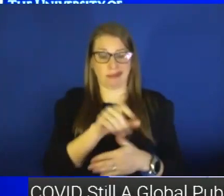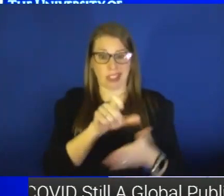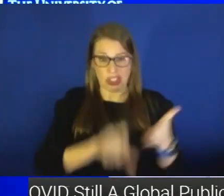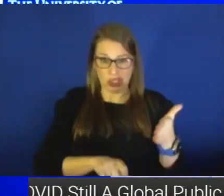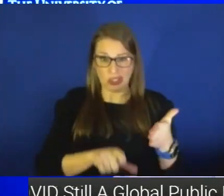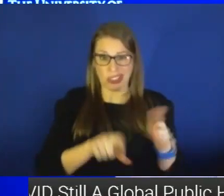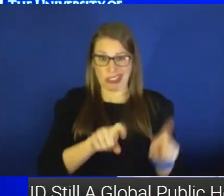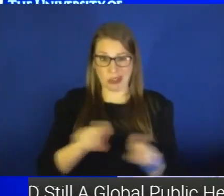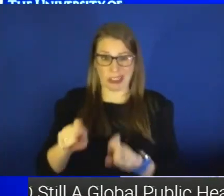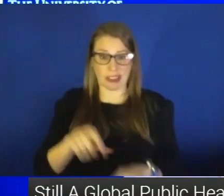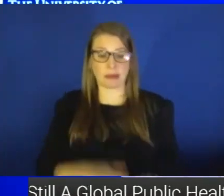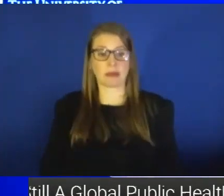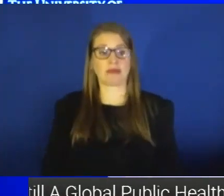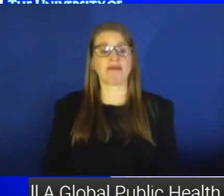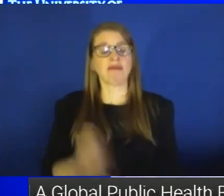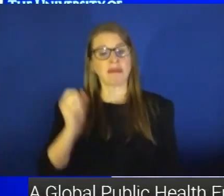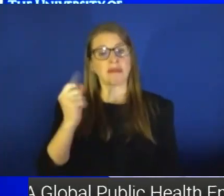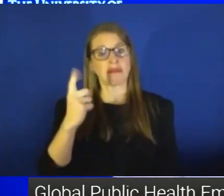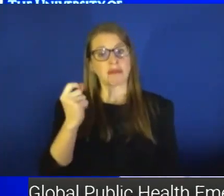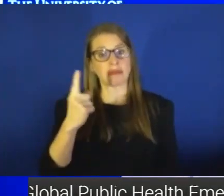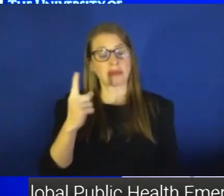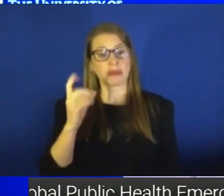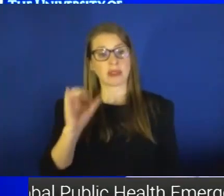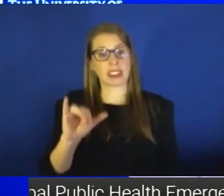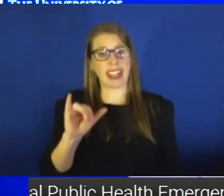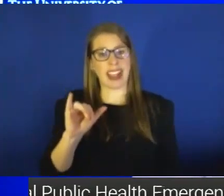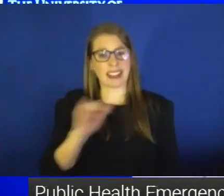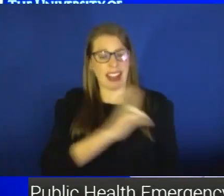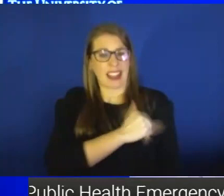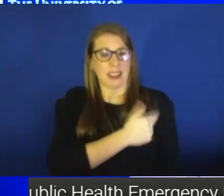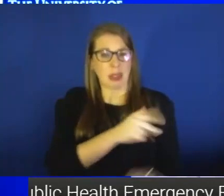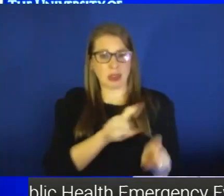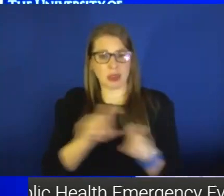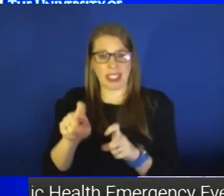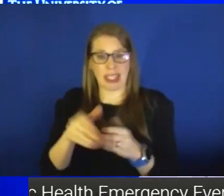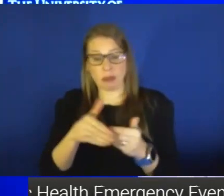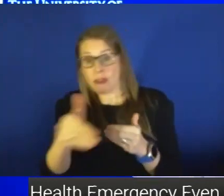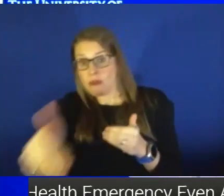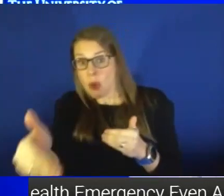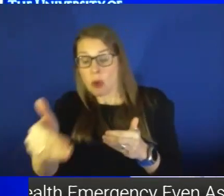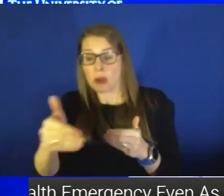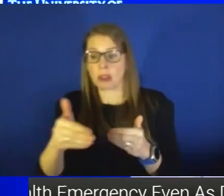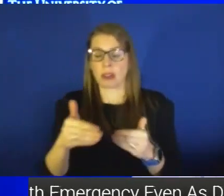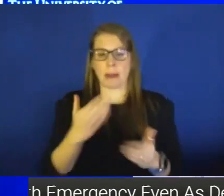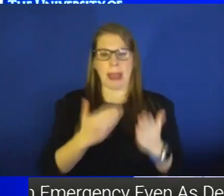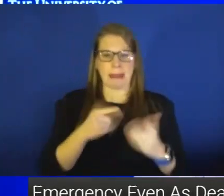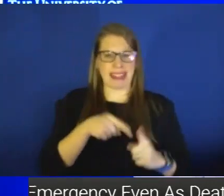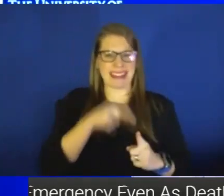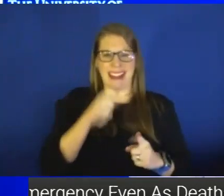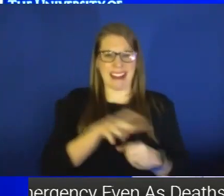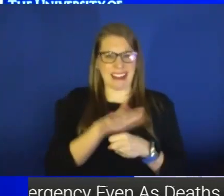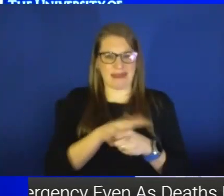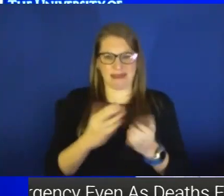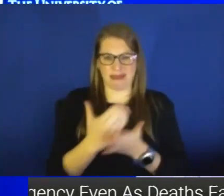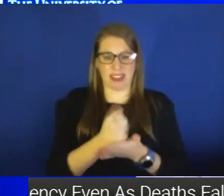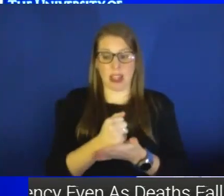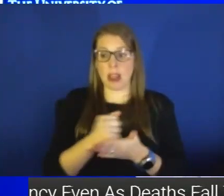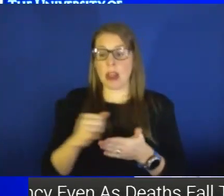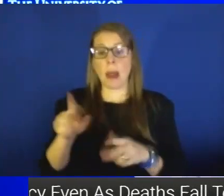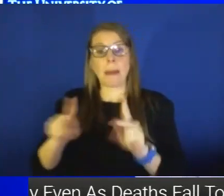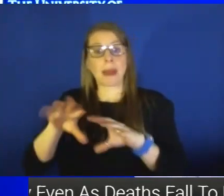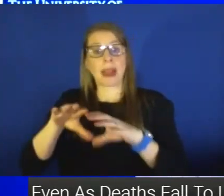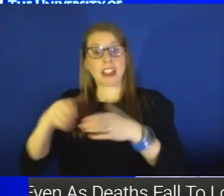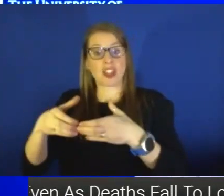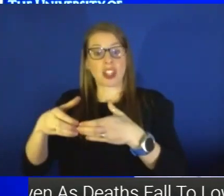that may be a misnomer as well. And so moving forward, I think, through all of this, when we have population immunity with so many people being